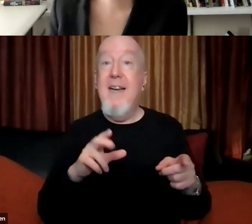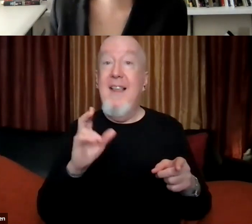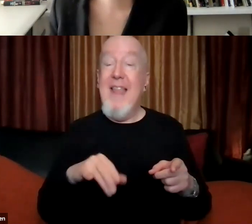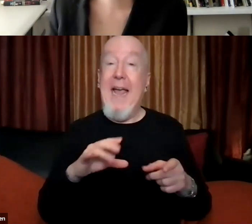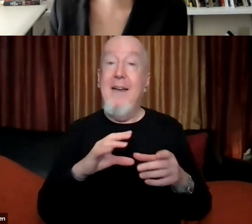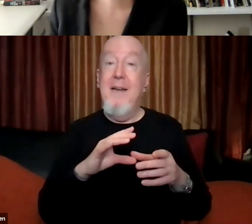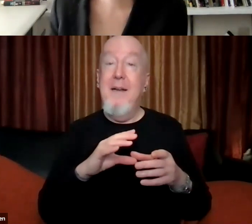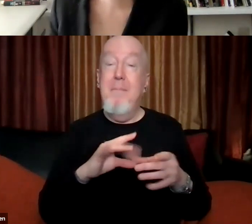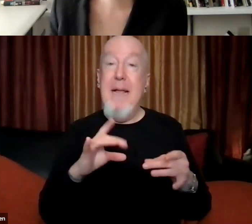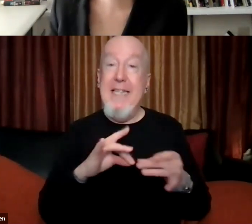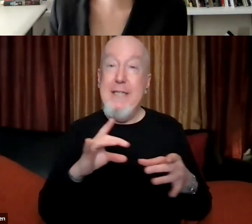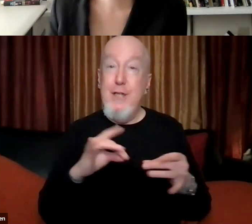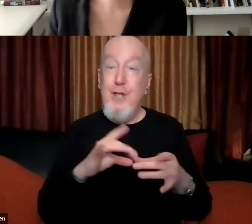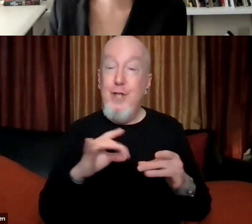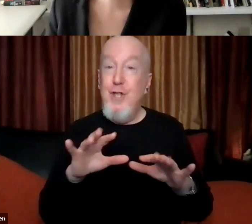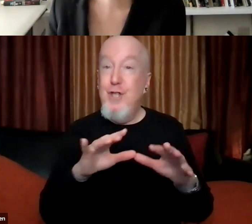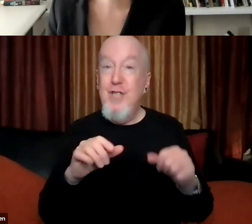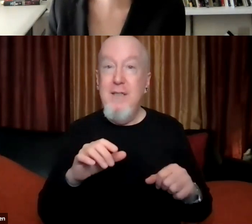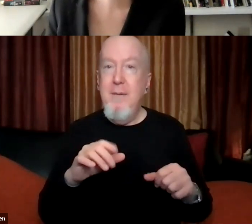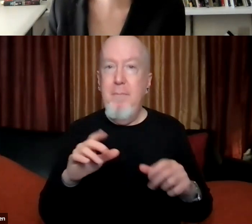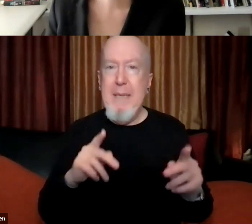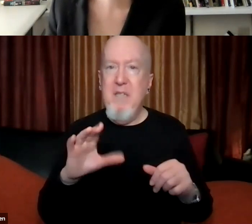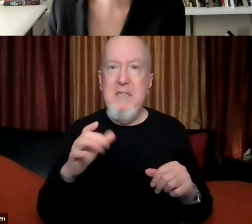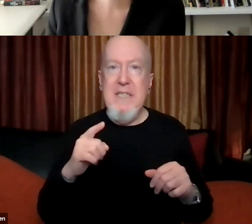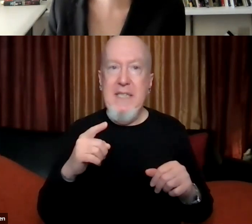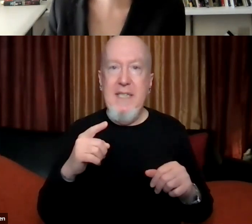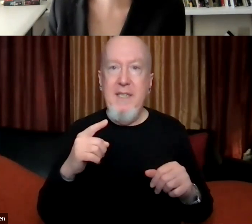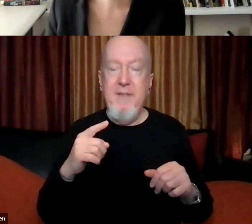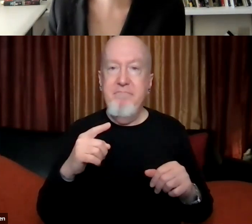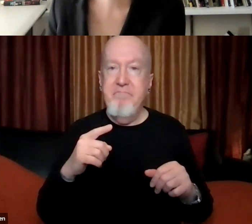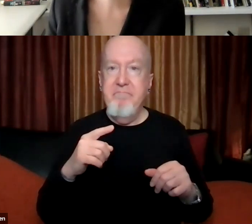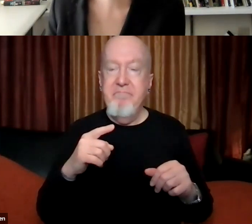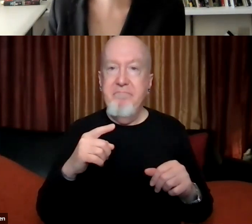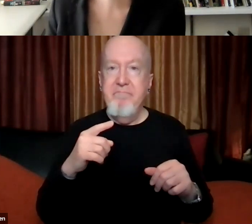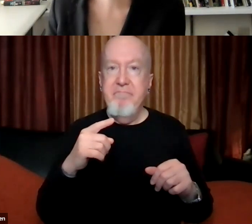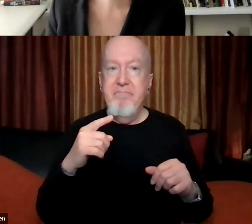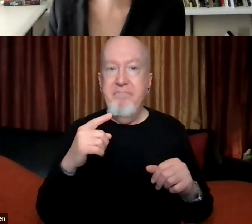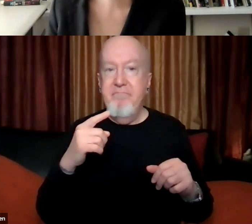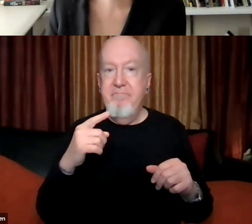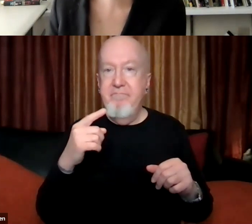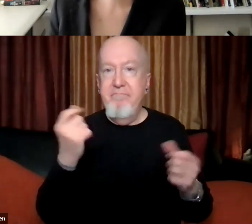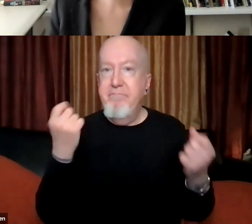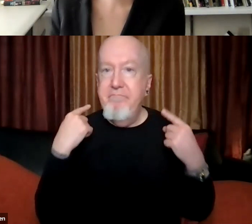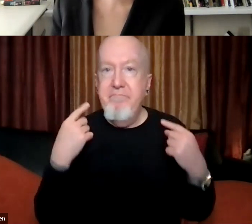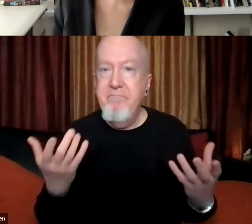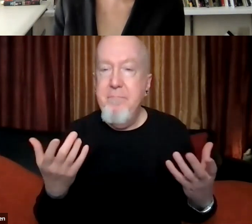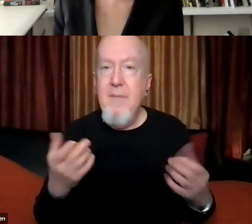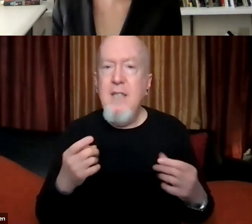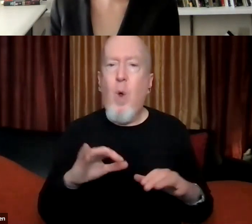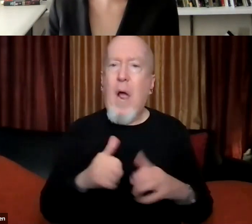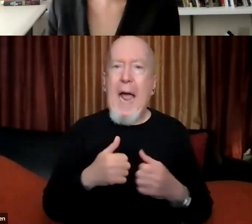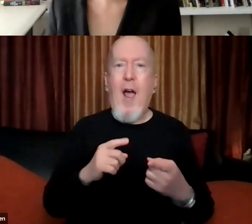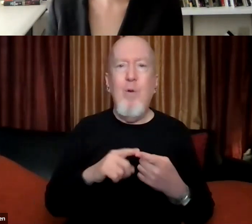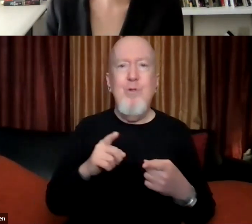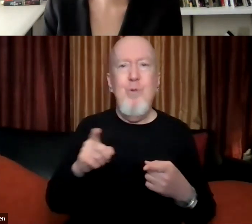falls or seems to fall on deaf ears. What do you think is the most effective way of responding to the complaint about